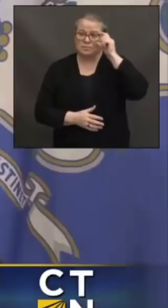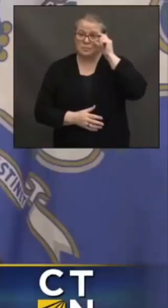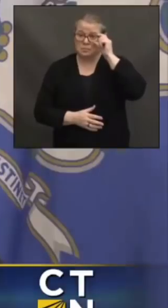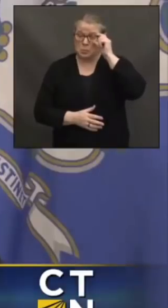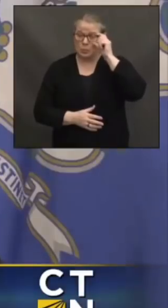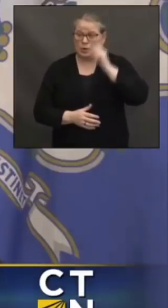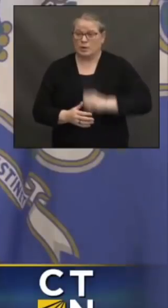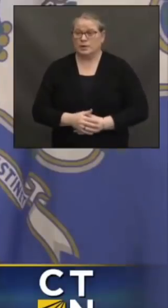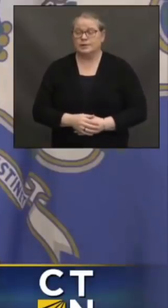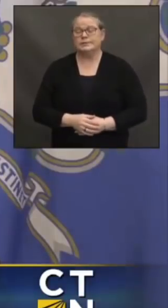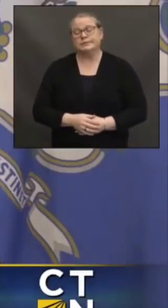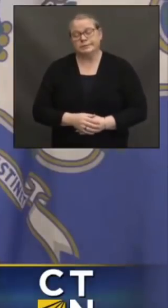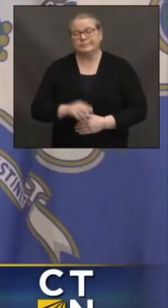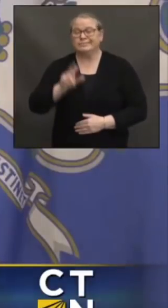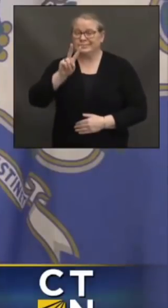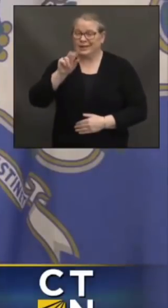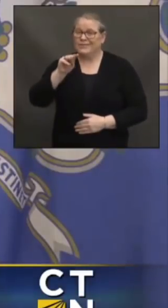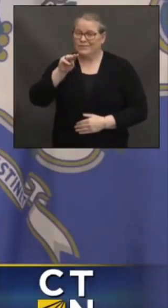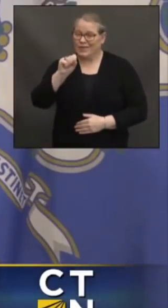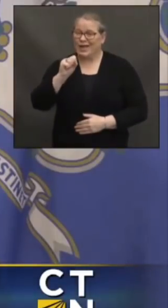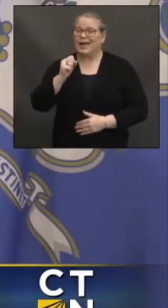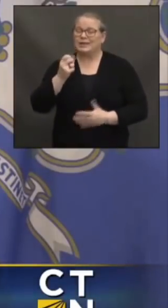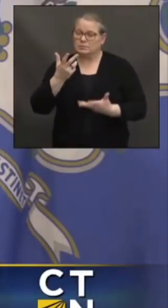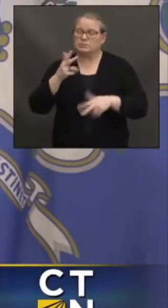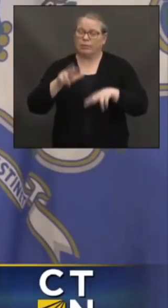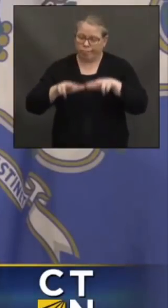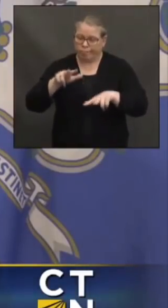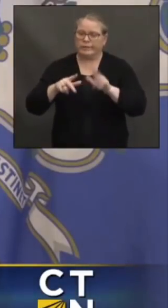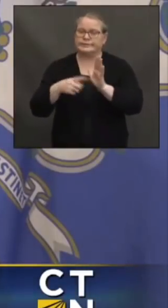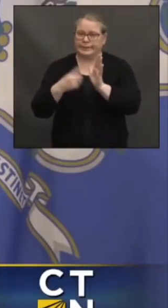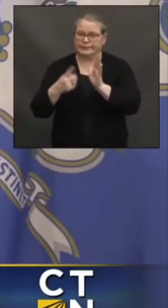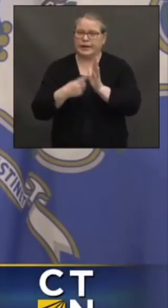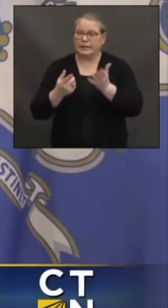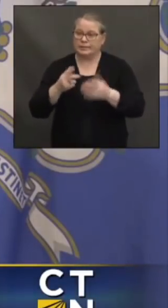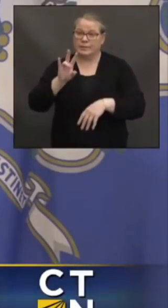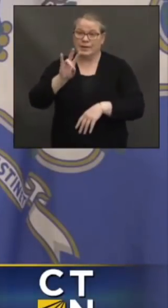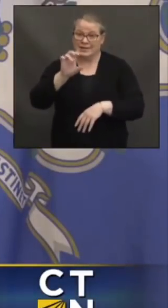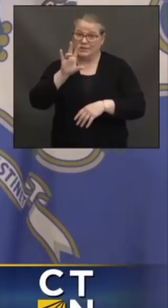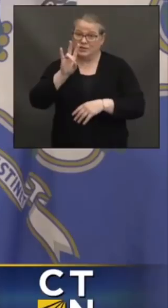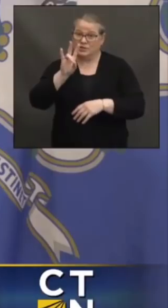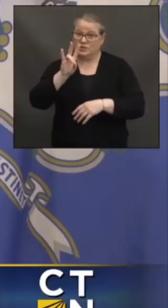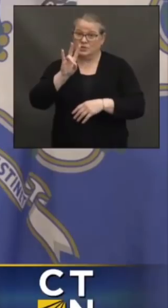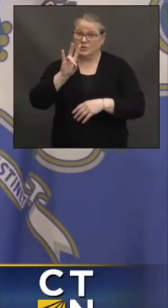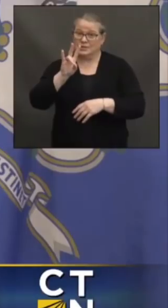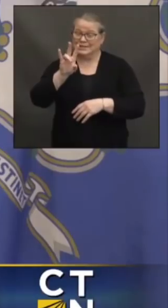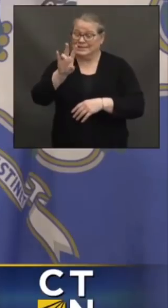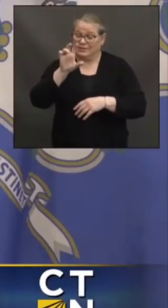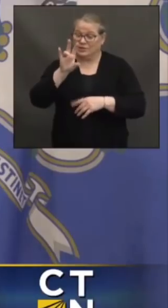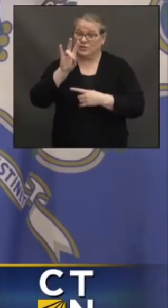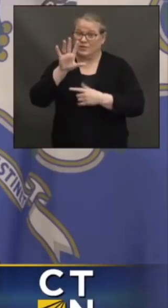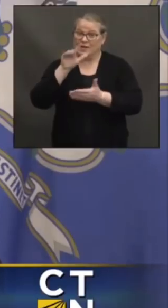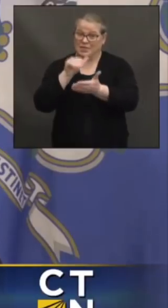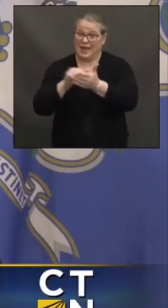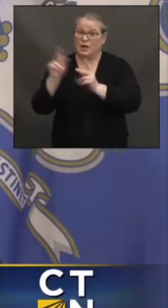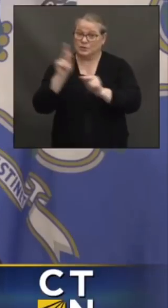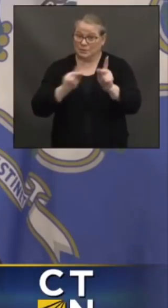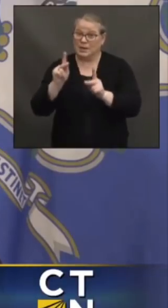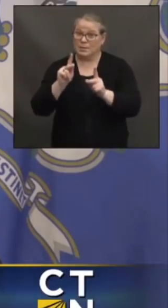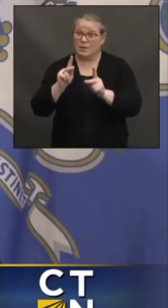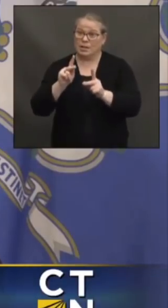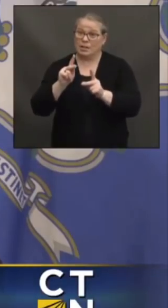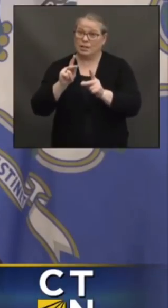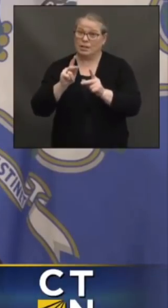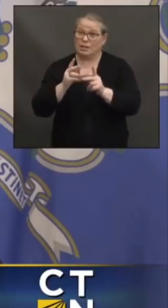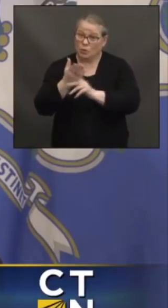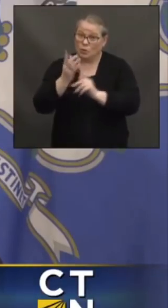VAMS can be a little clunky, but we've had 775,000 people through a variety of different mechanisms, including VAMS, be able